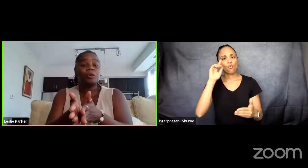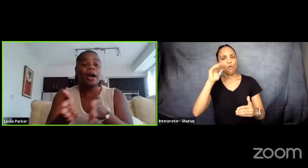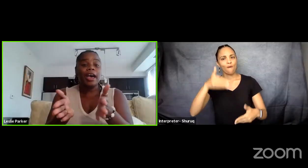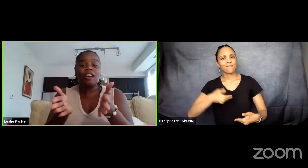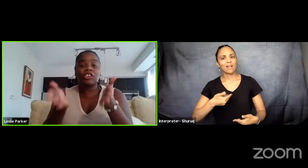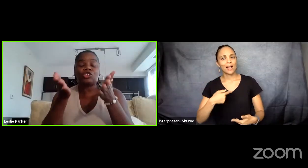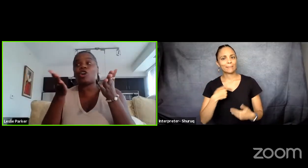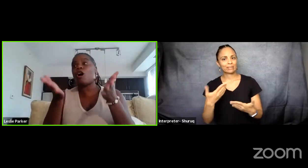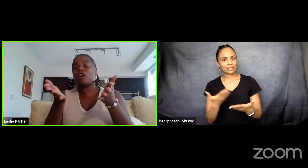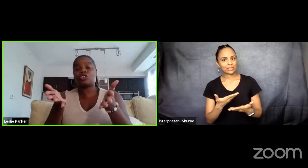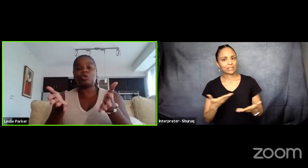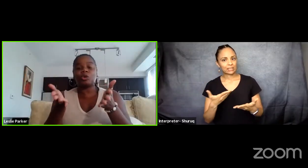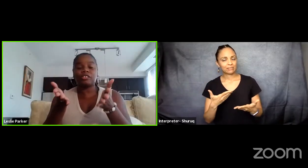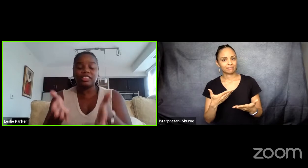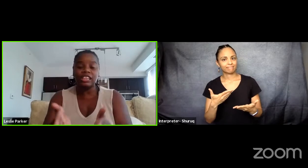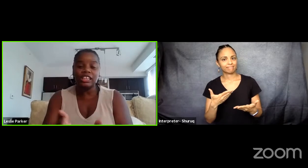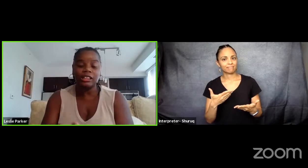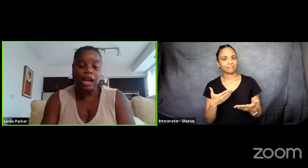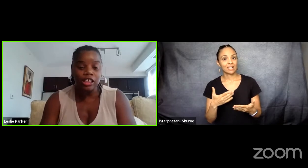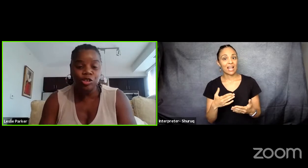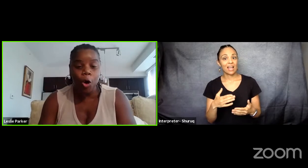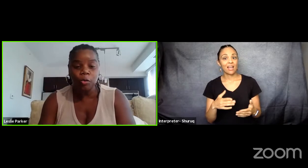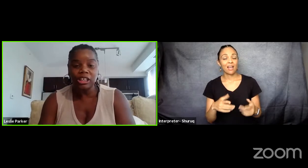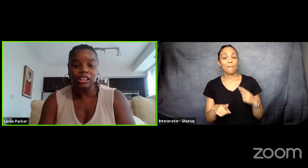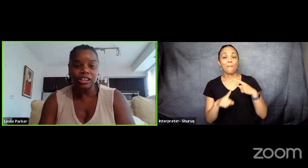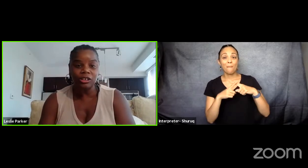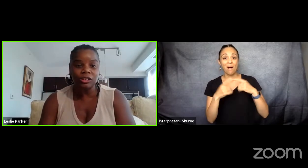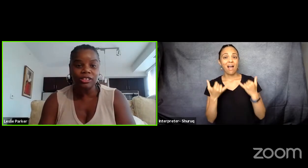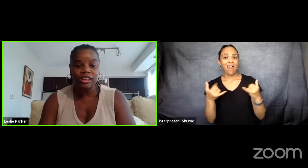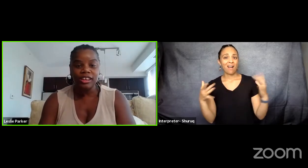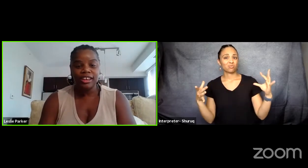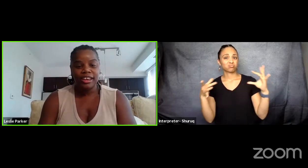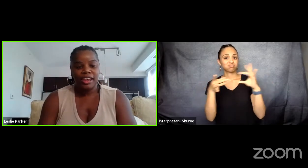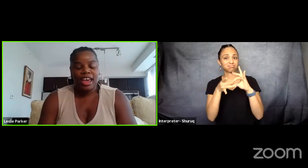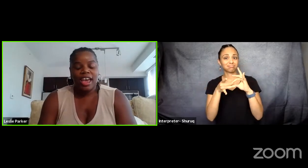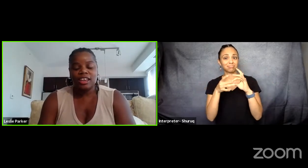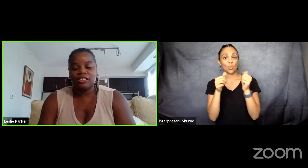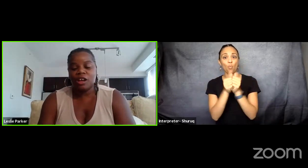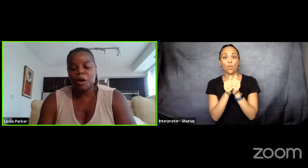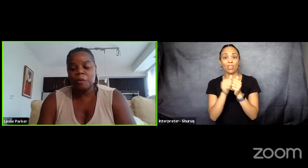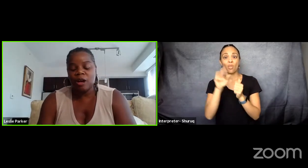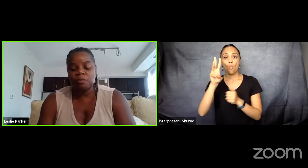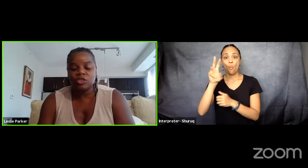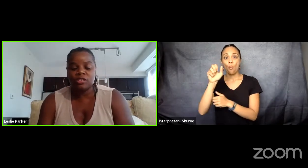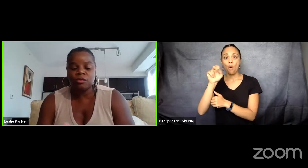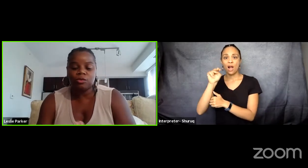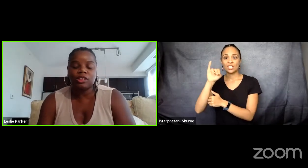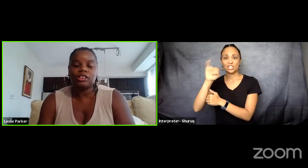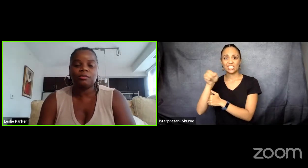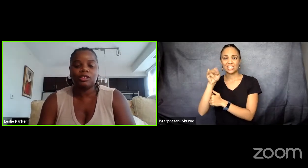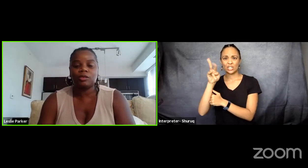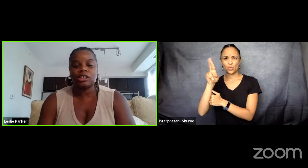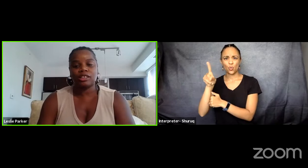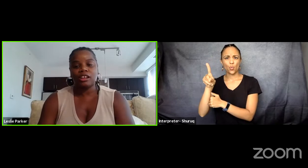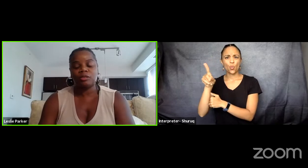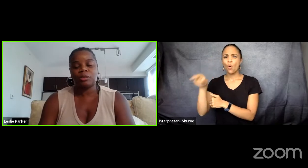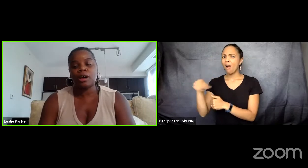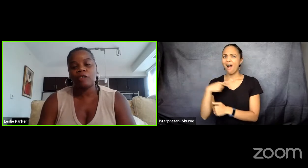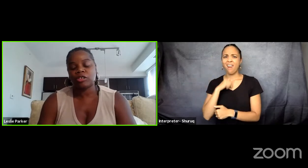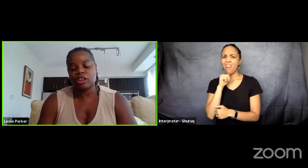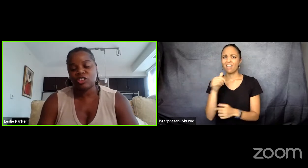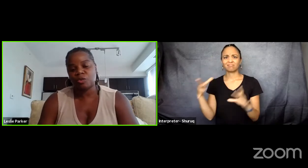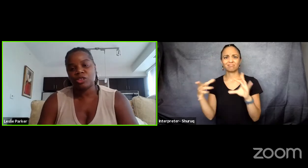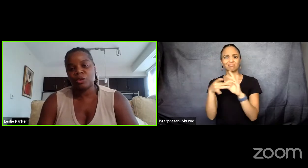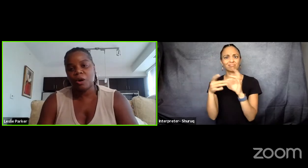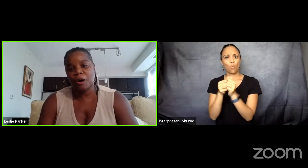Juan Jero, who I haven't talked to or seen in so many years. And I'm just really, really, really excited